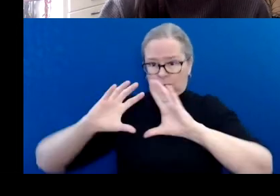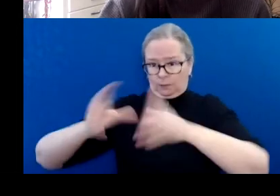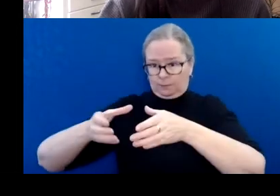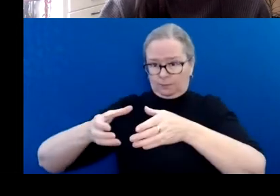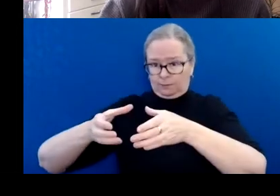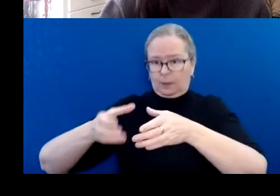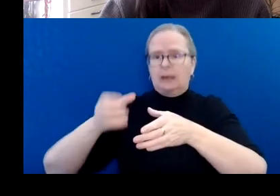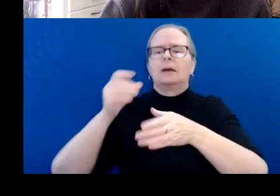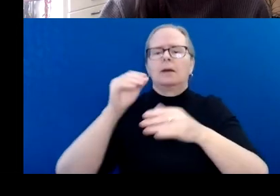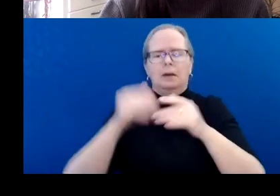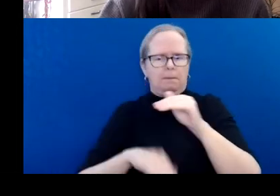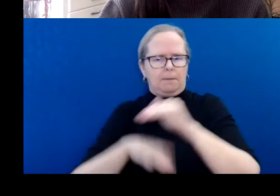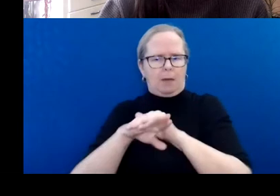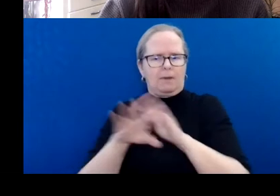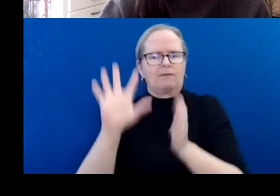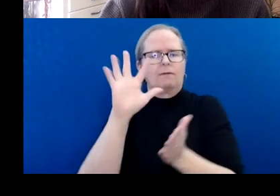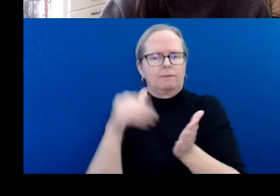maximum request amount.